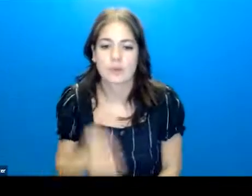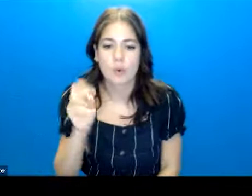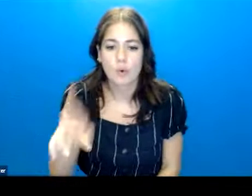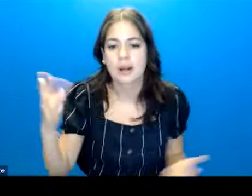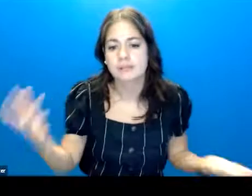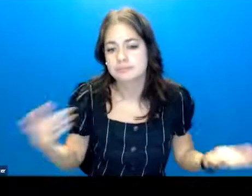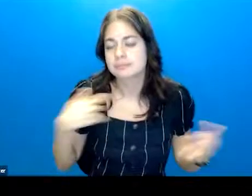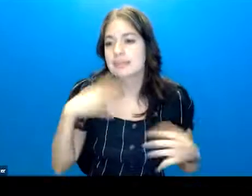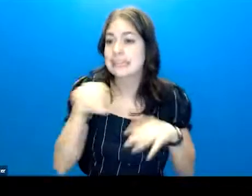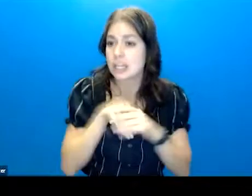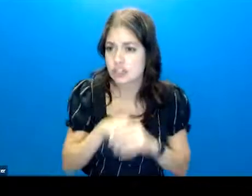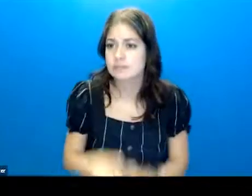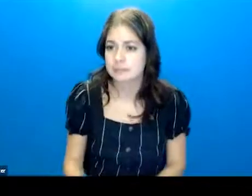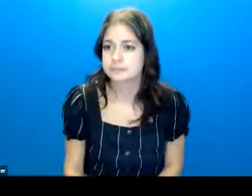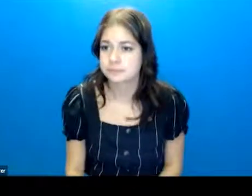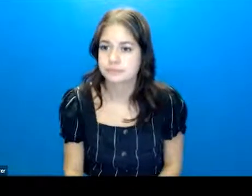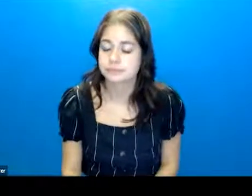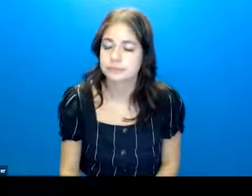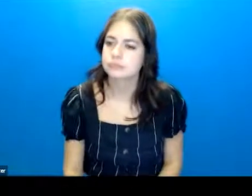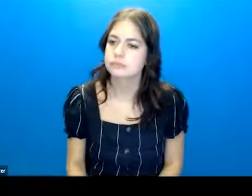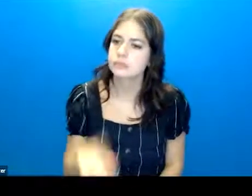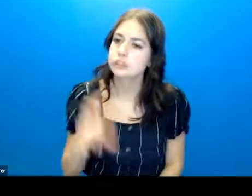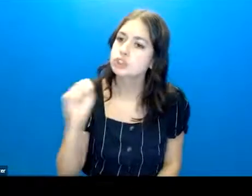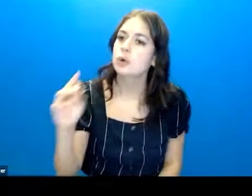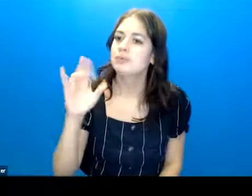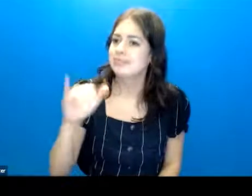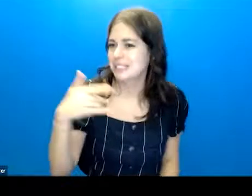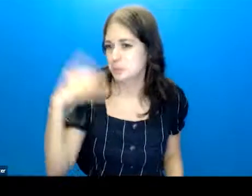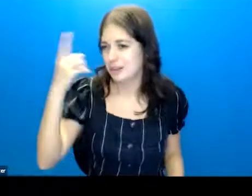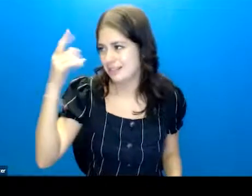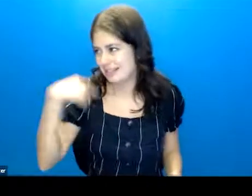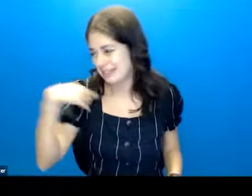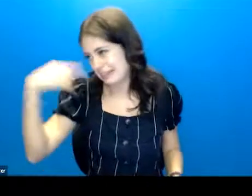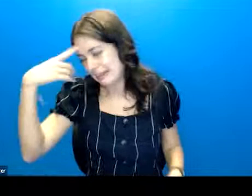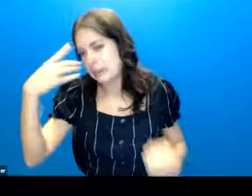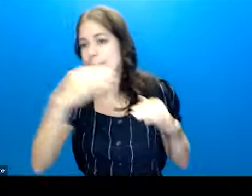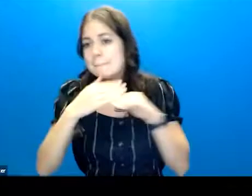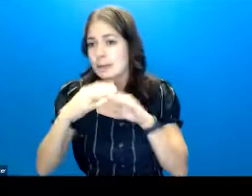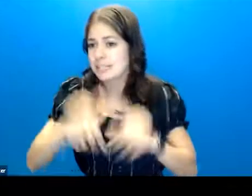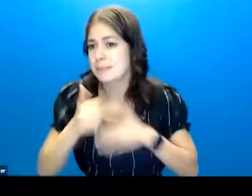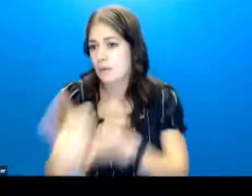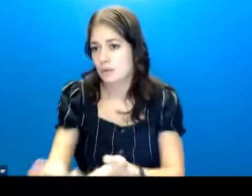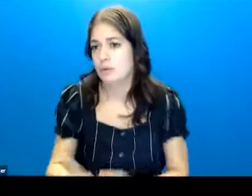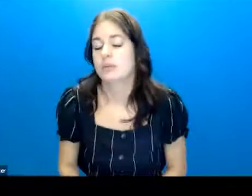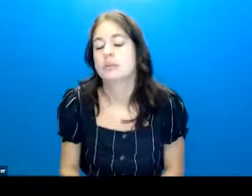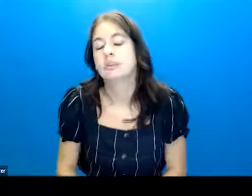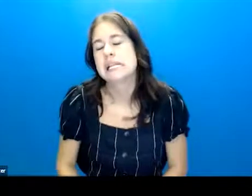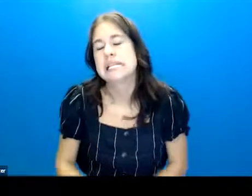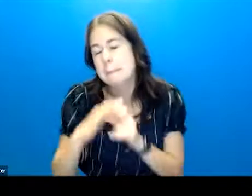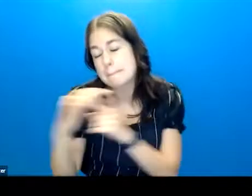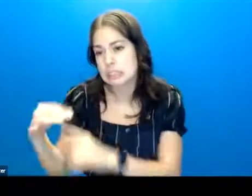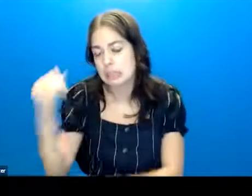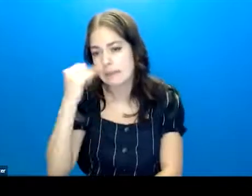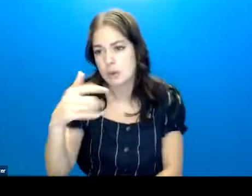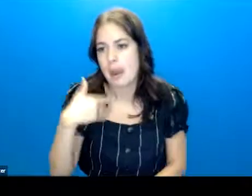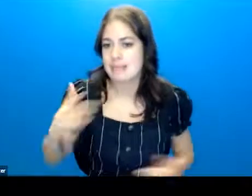engage? Um, so that is where I think peers can be really helpful, um, especially if